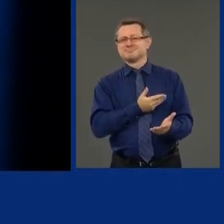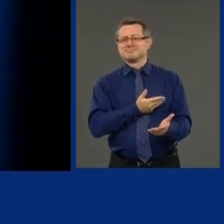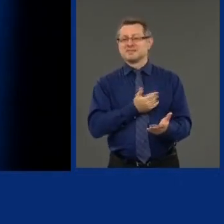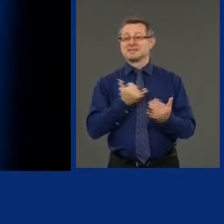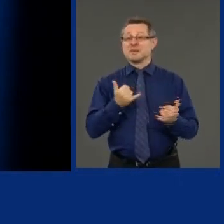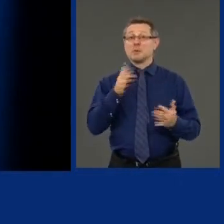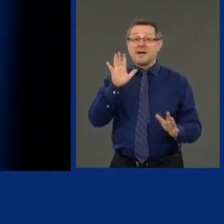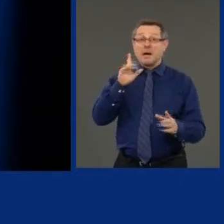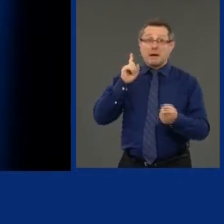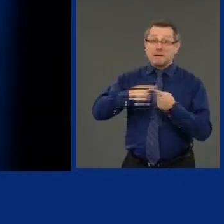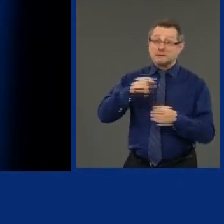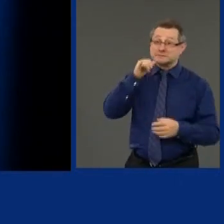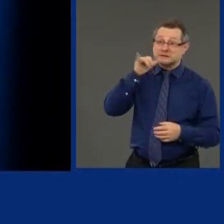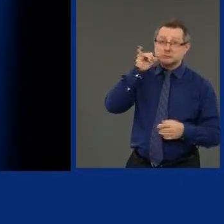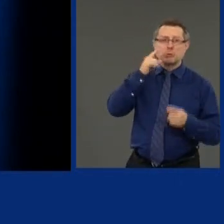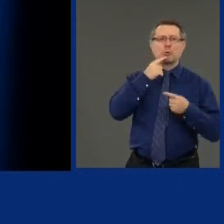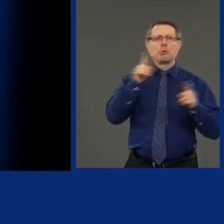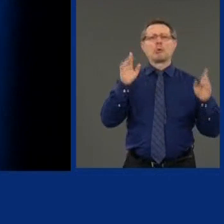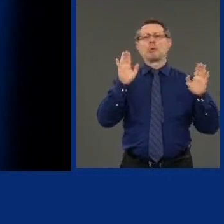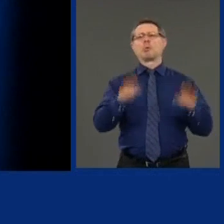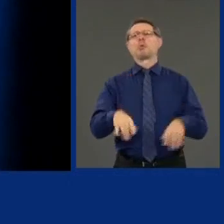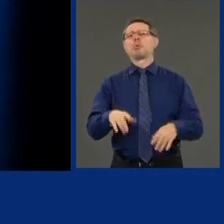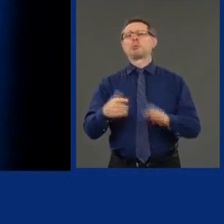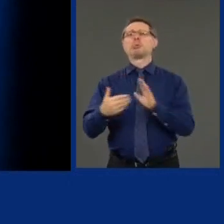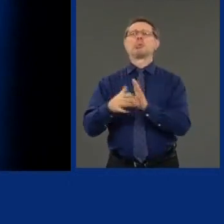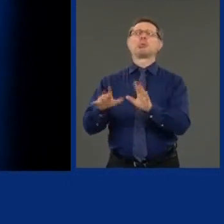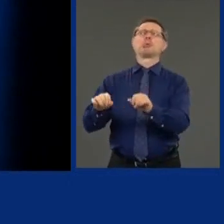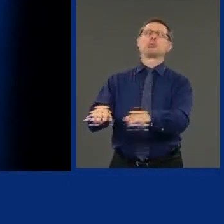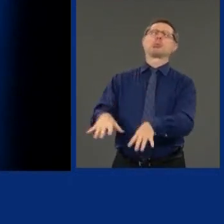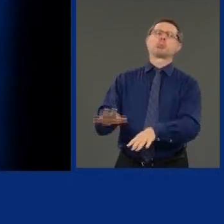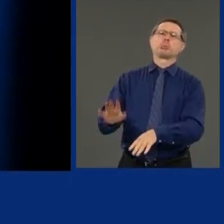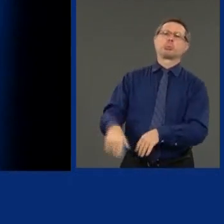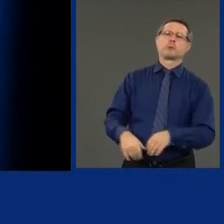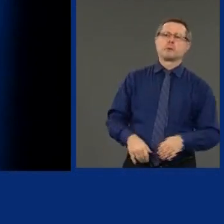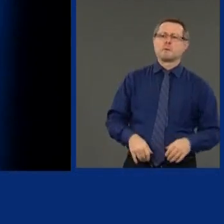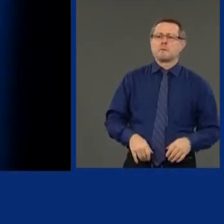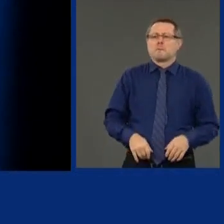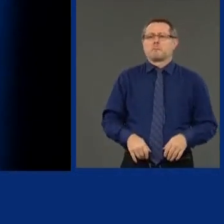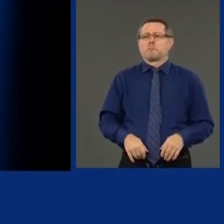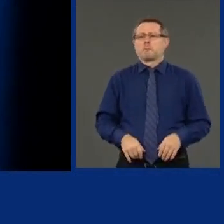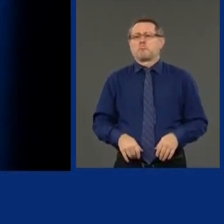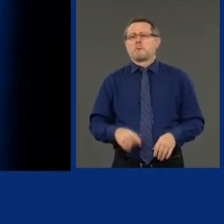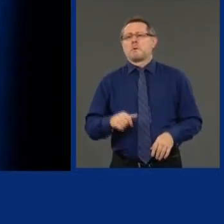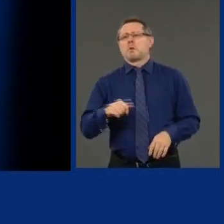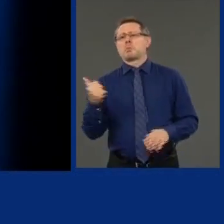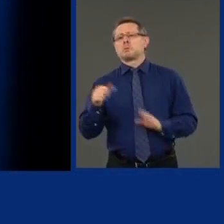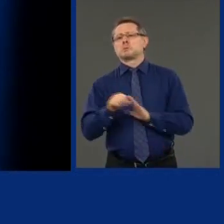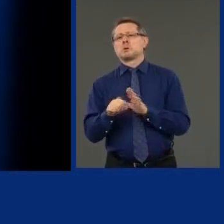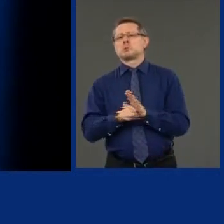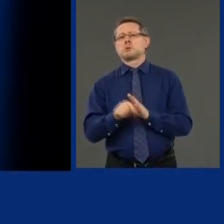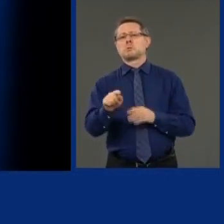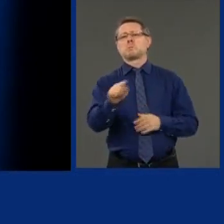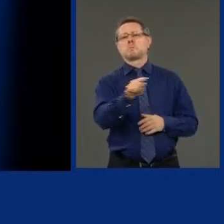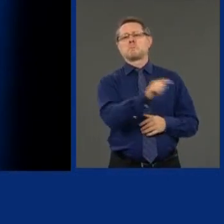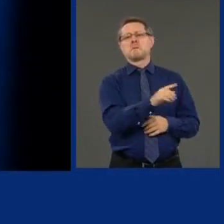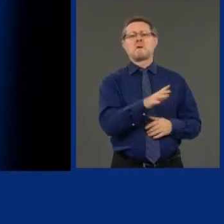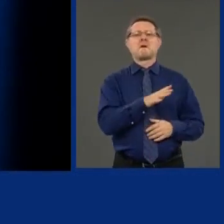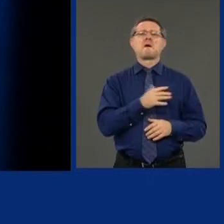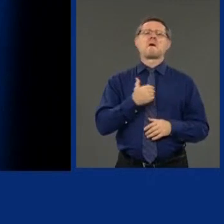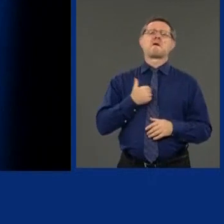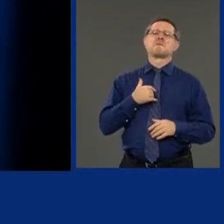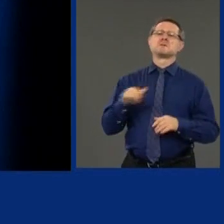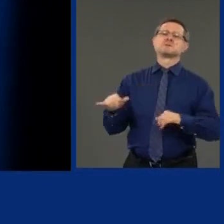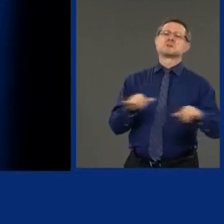in dropping the lawsuit was, huh, there are other states that also had green light laws.